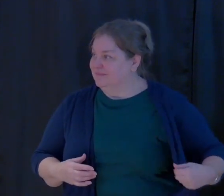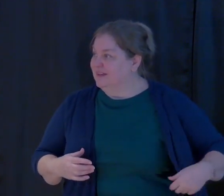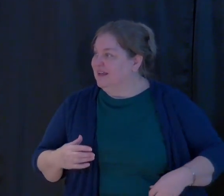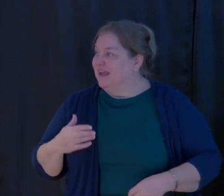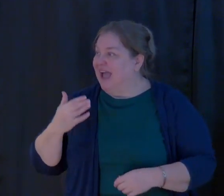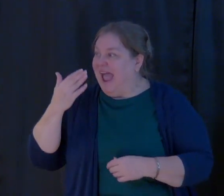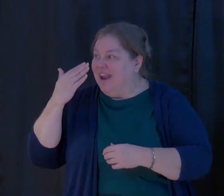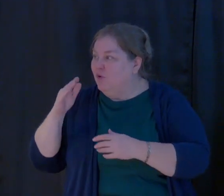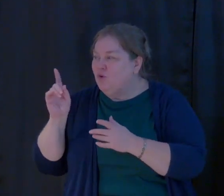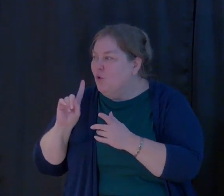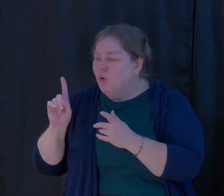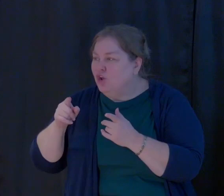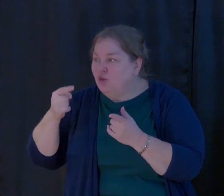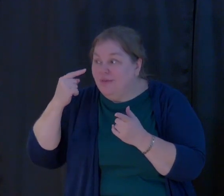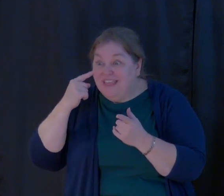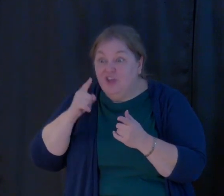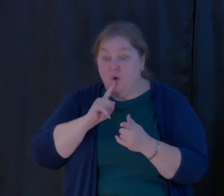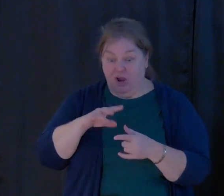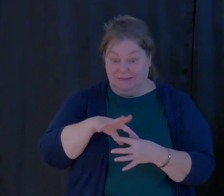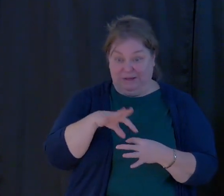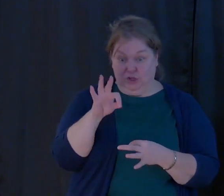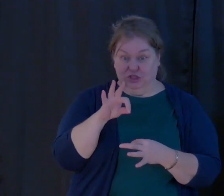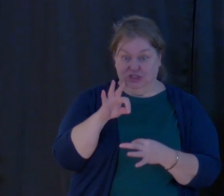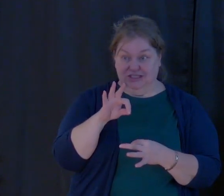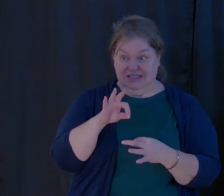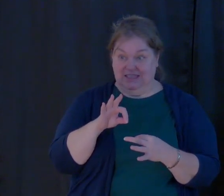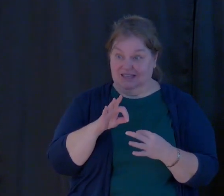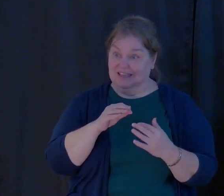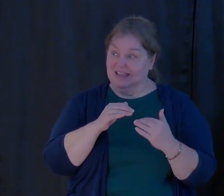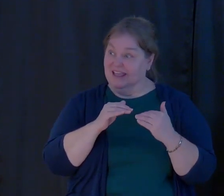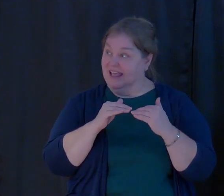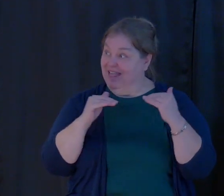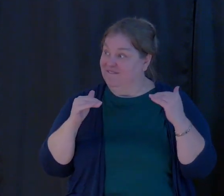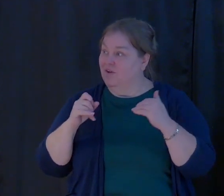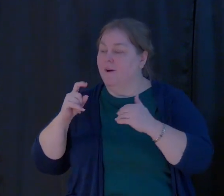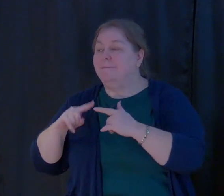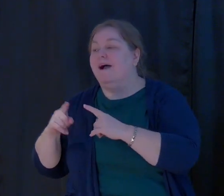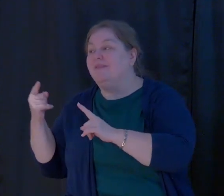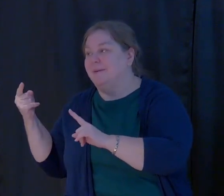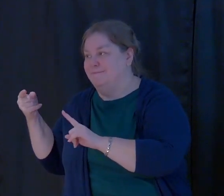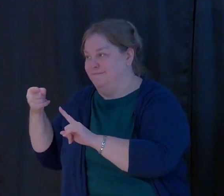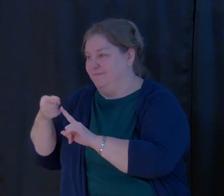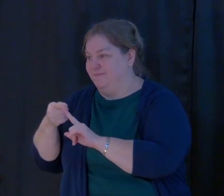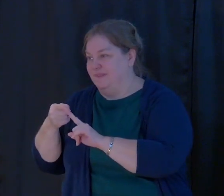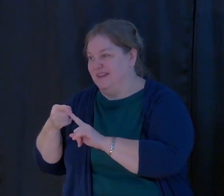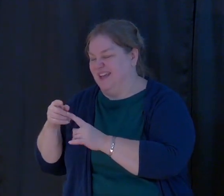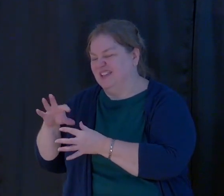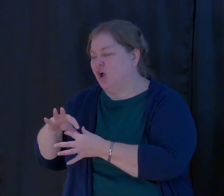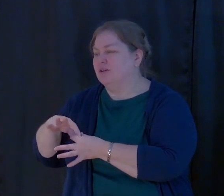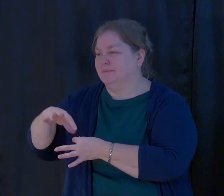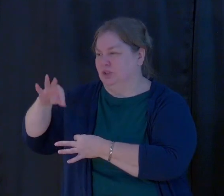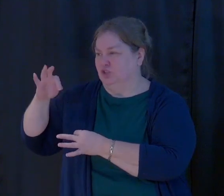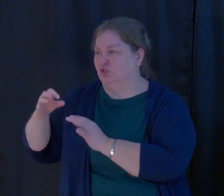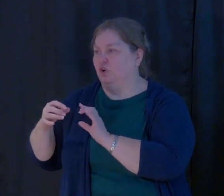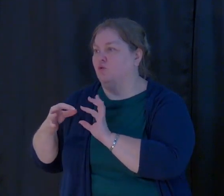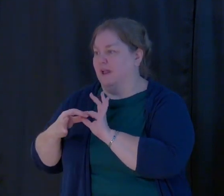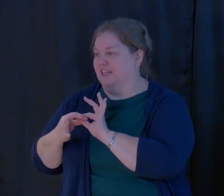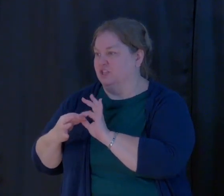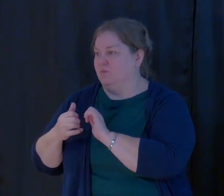where you think you are at spiritually, because bottom line is what we're talking about today, our spiritual relationship with God.